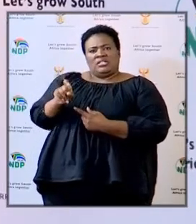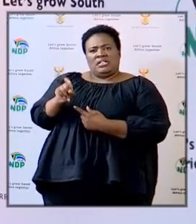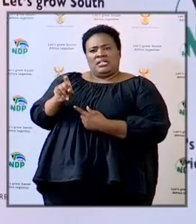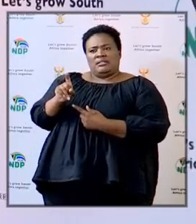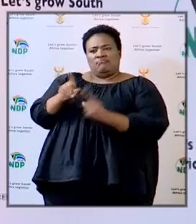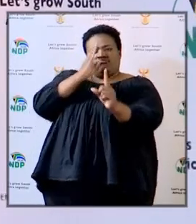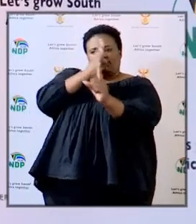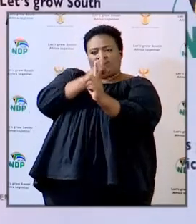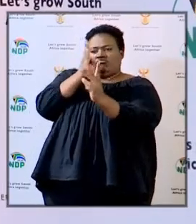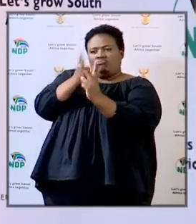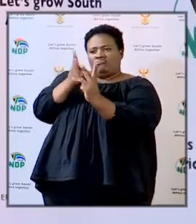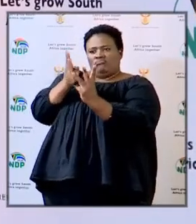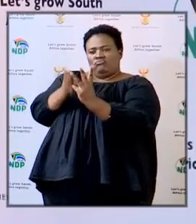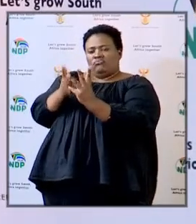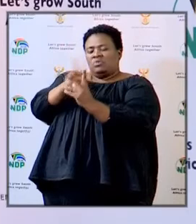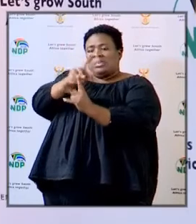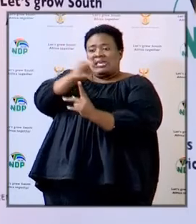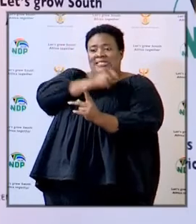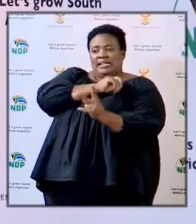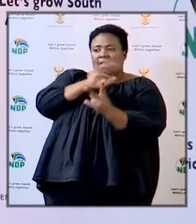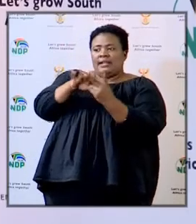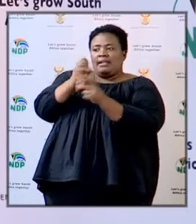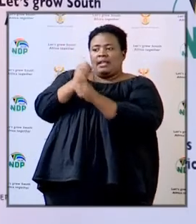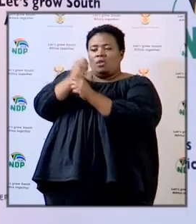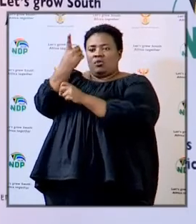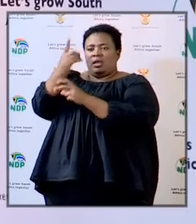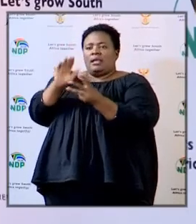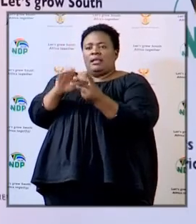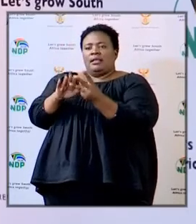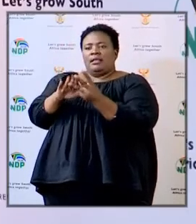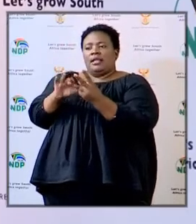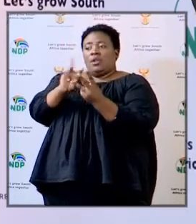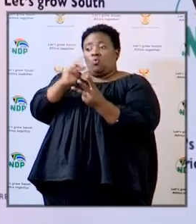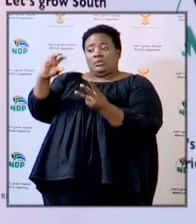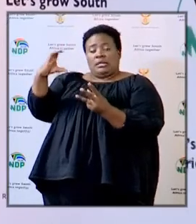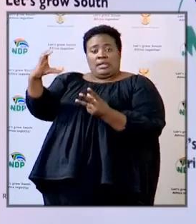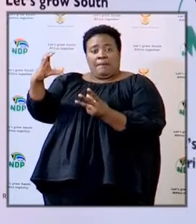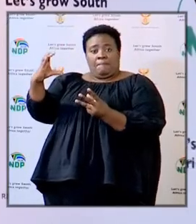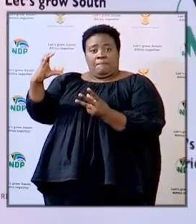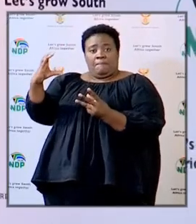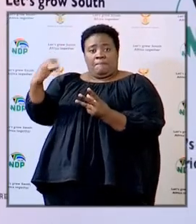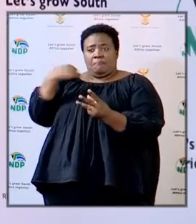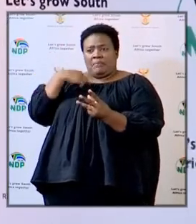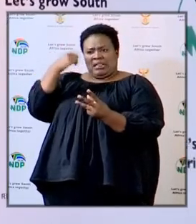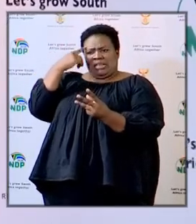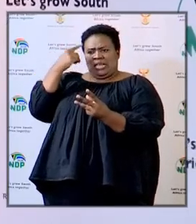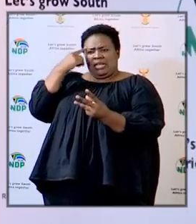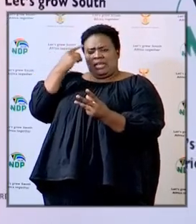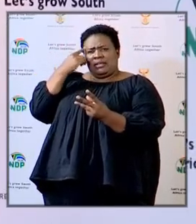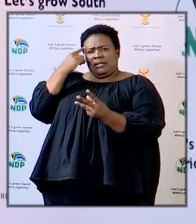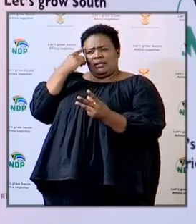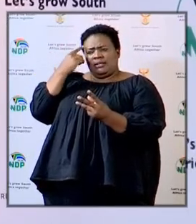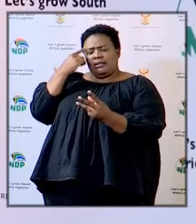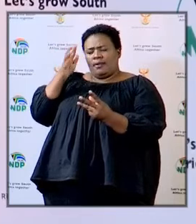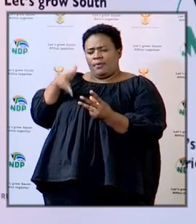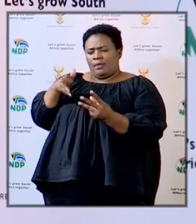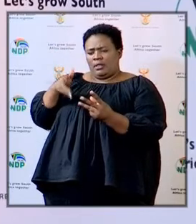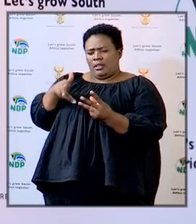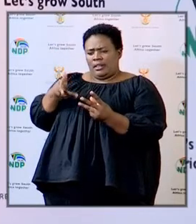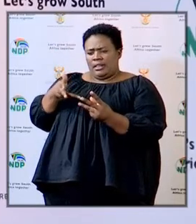directed to KZN Houting and the Western Cape I think I will give